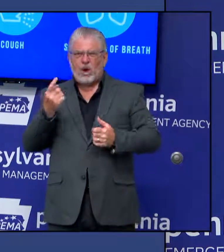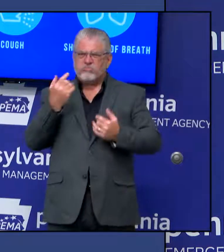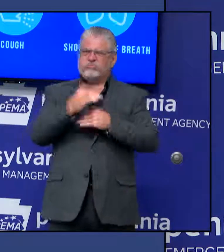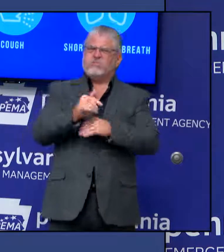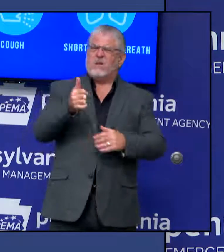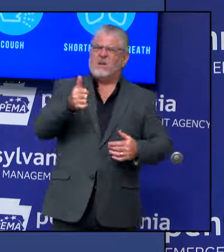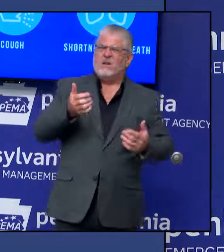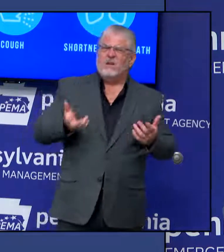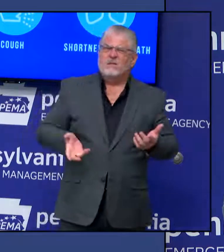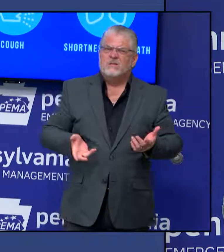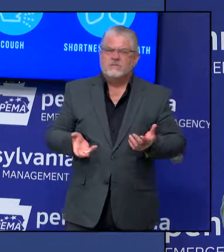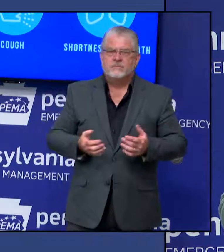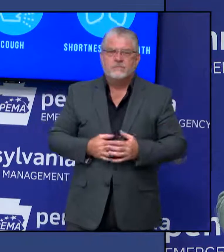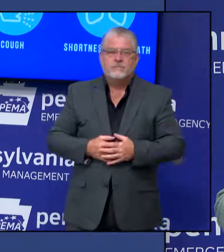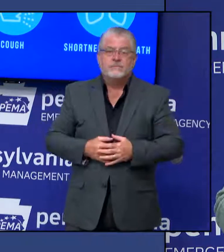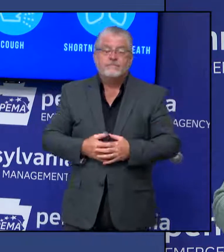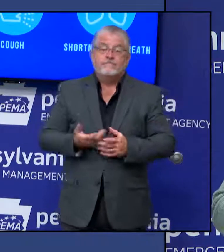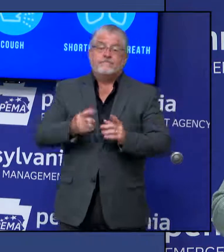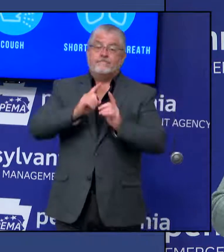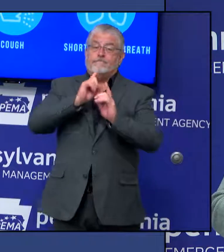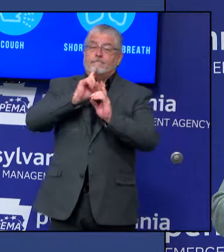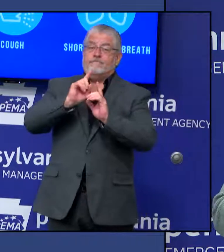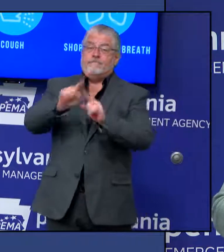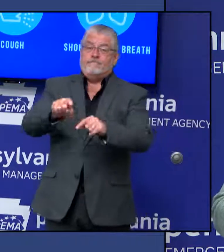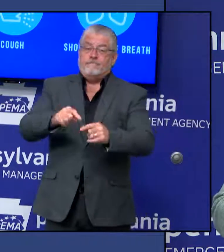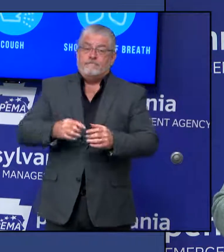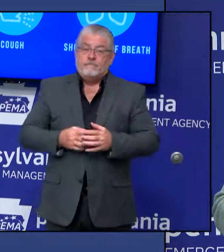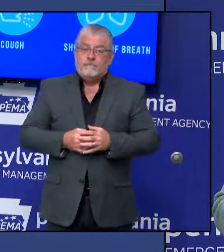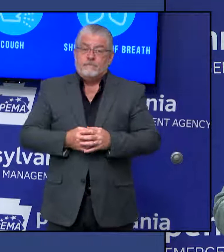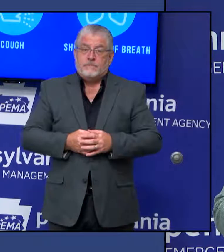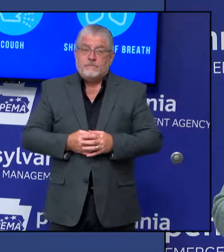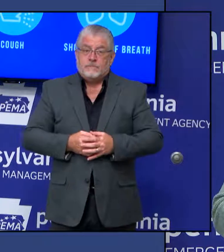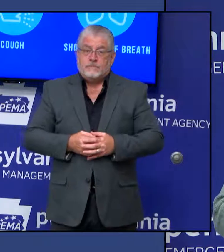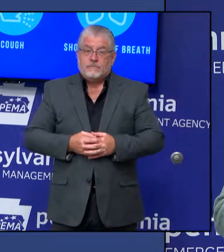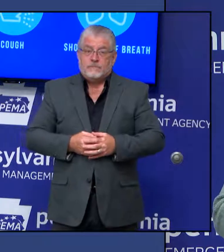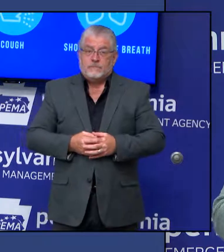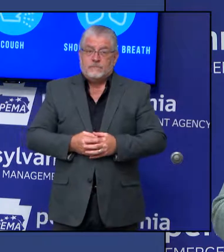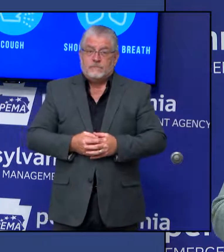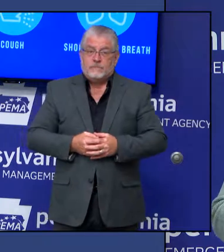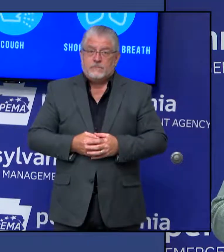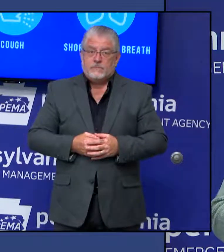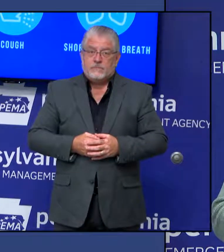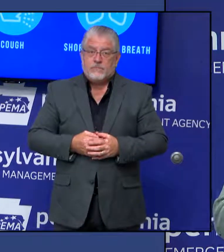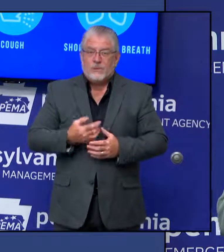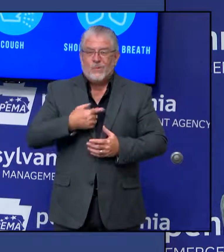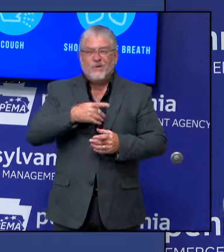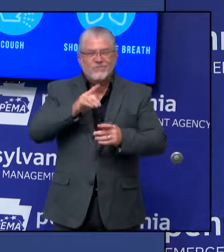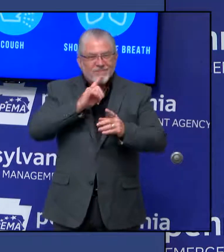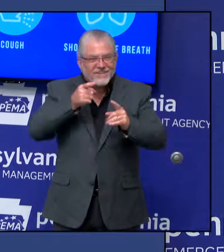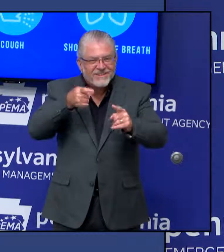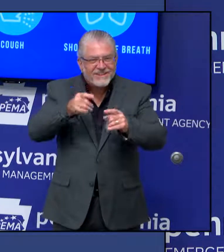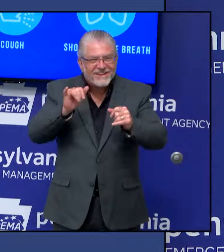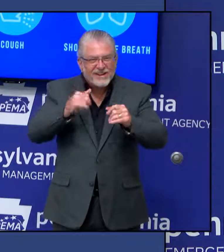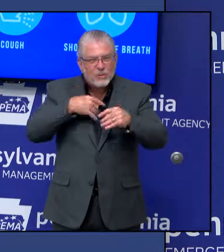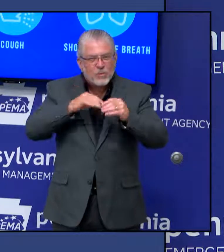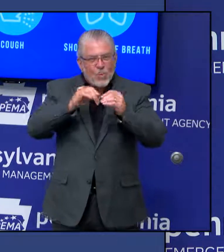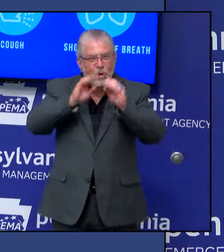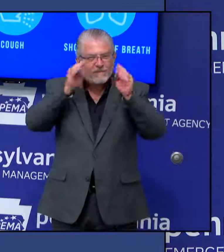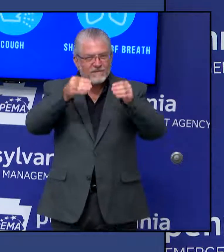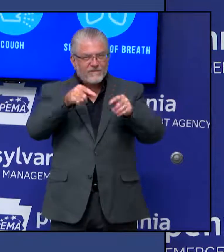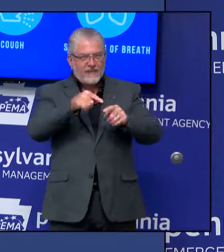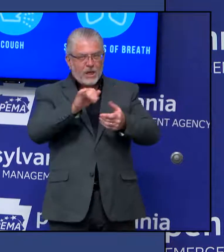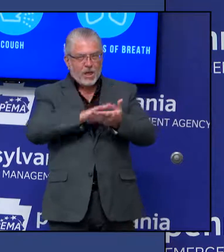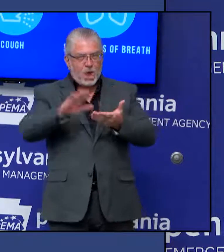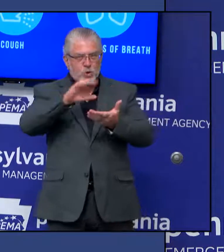mitigation effort and do it particularly in terms of what we're seeing with college students, with older college students. I mean, we have seen a significant increase in